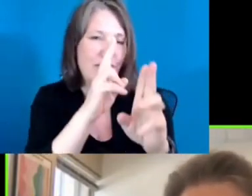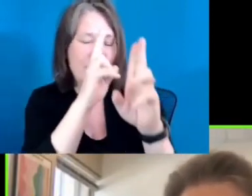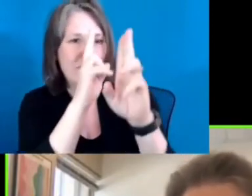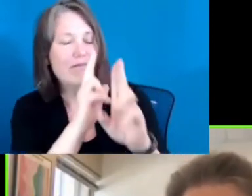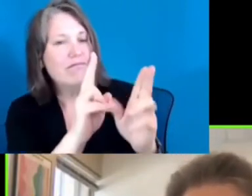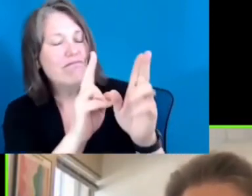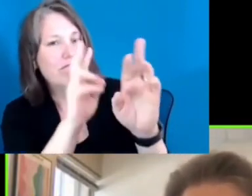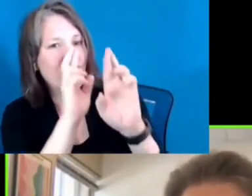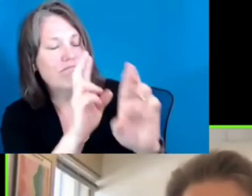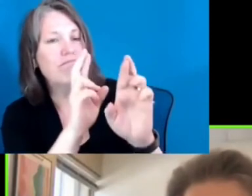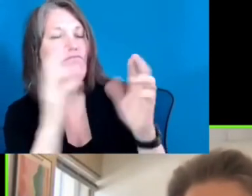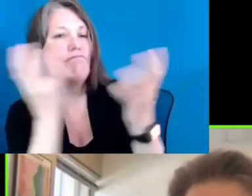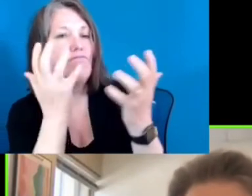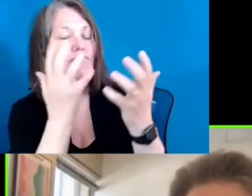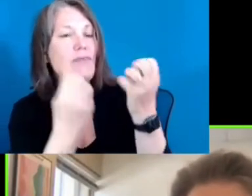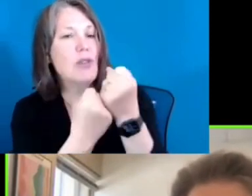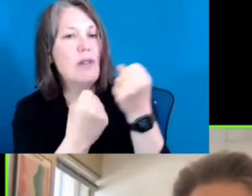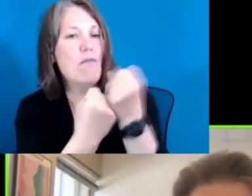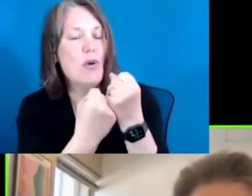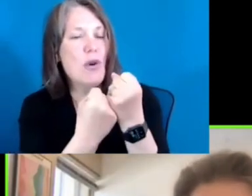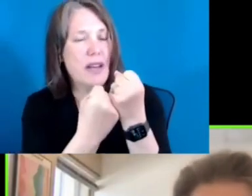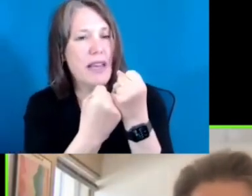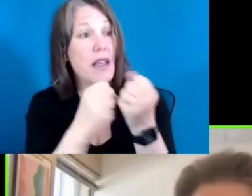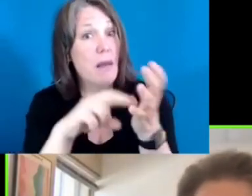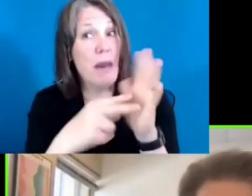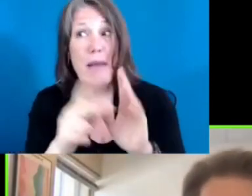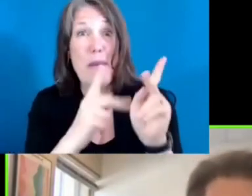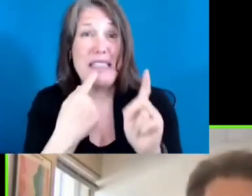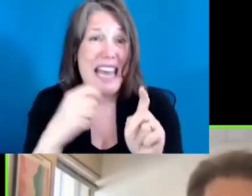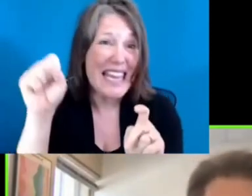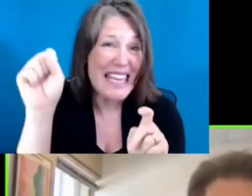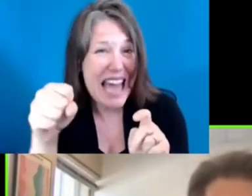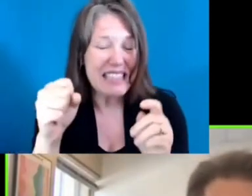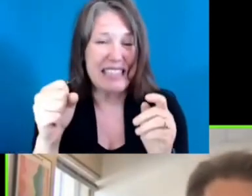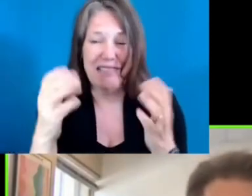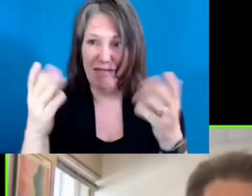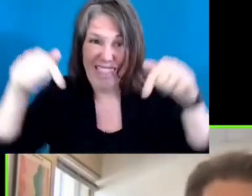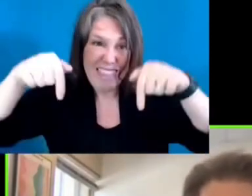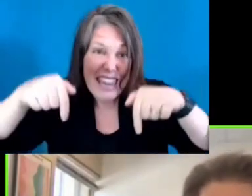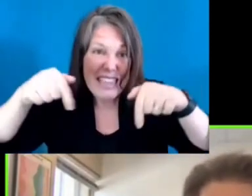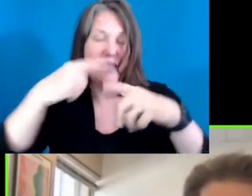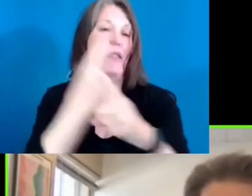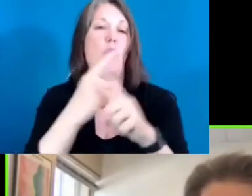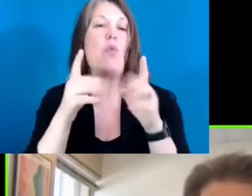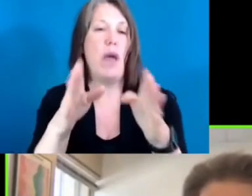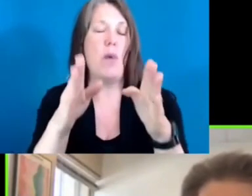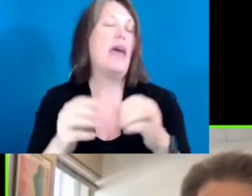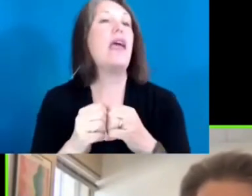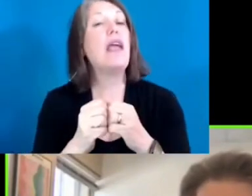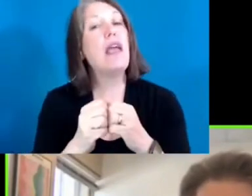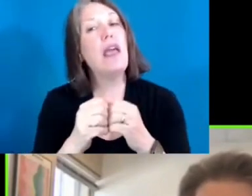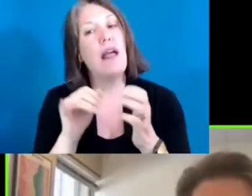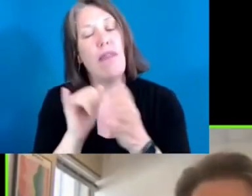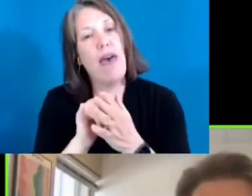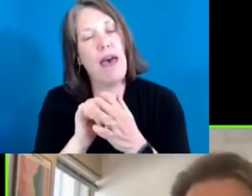incredibly well supported in the sense of people saying, yes, here's the right way to do it. And that has